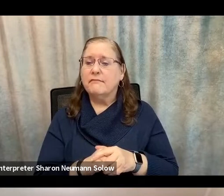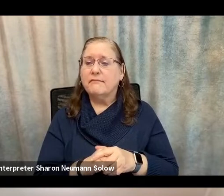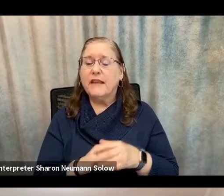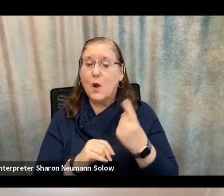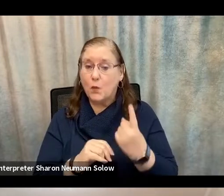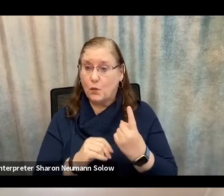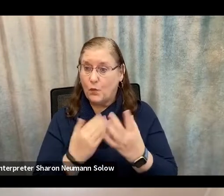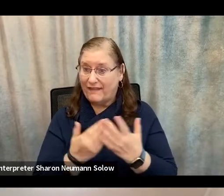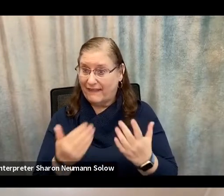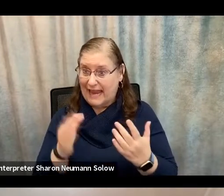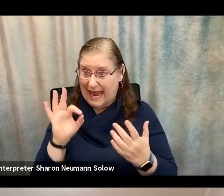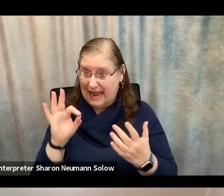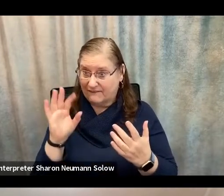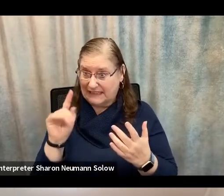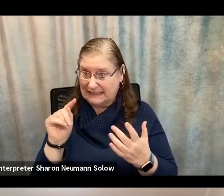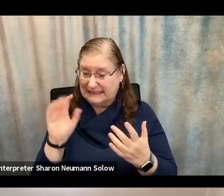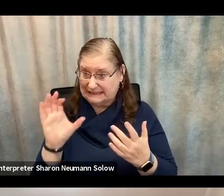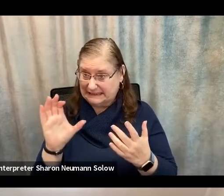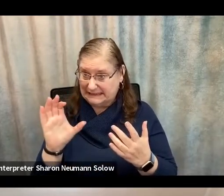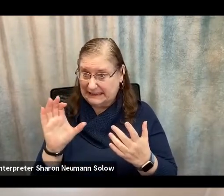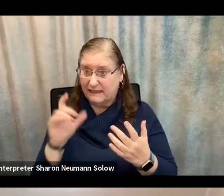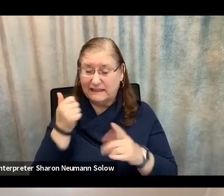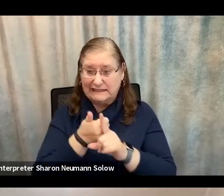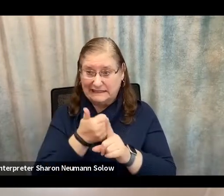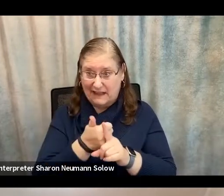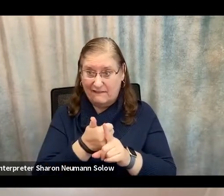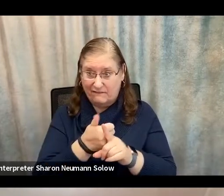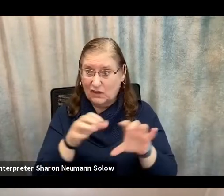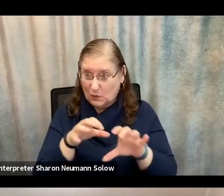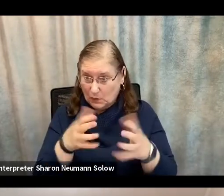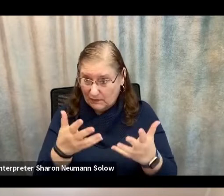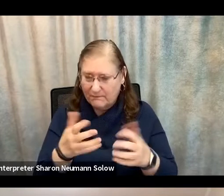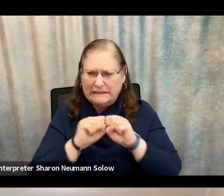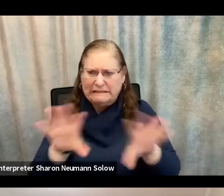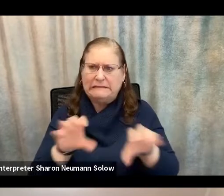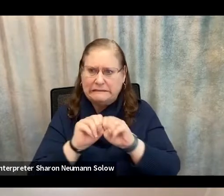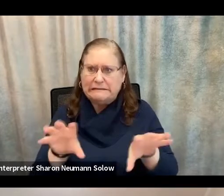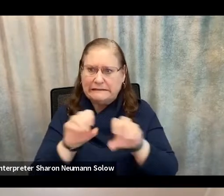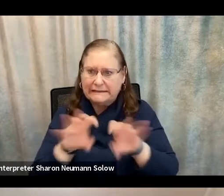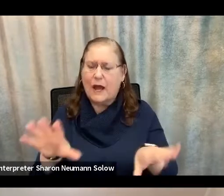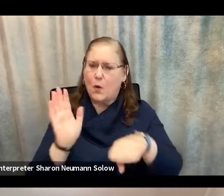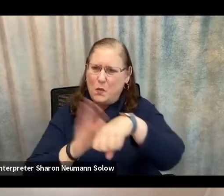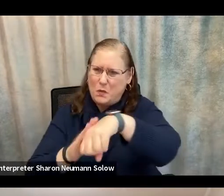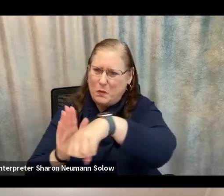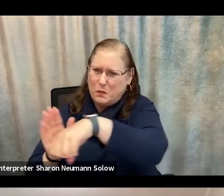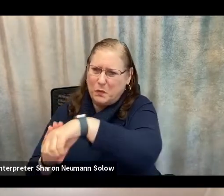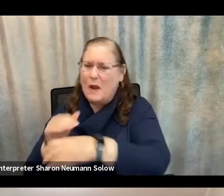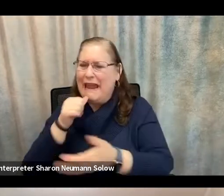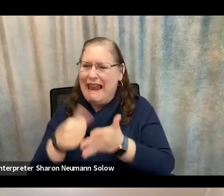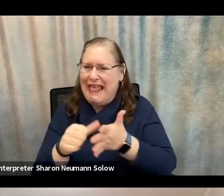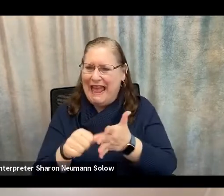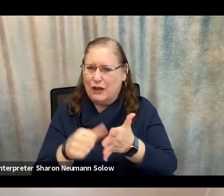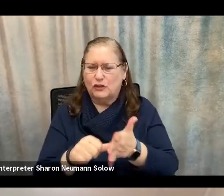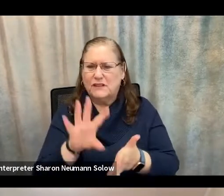the FTC has done is actually send out a bunch of warning letters. We've actually sent out more than 440 warning